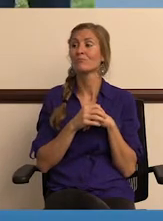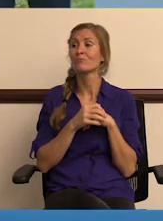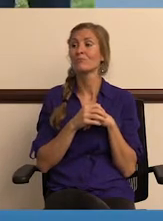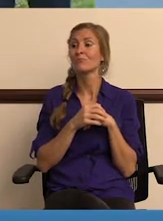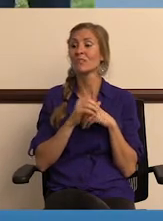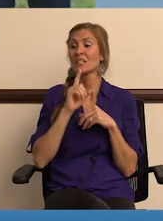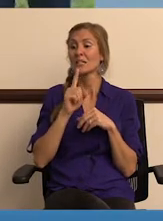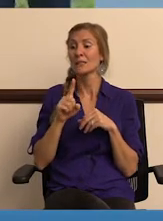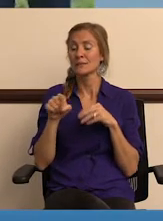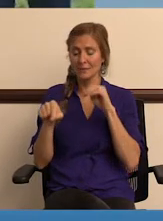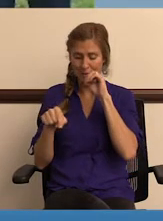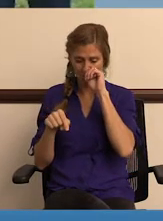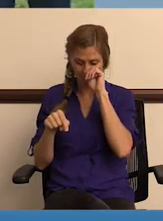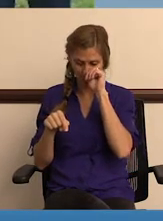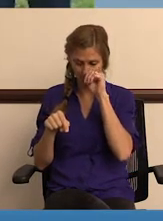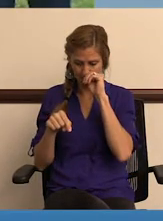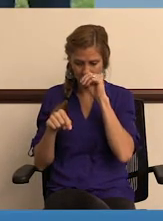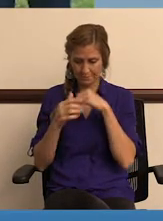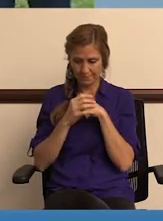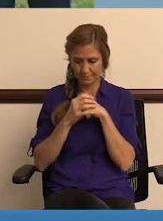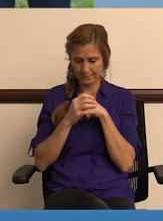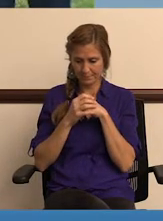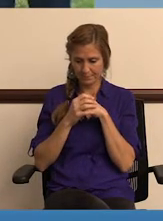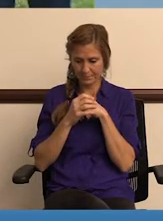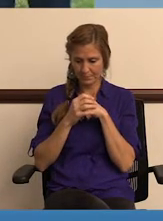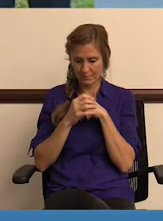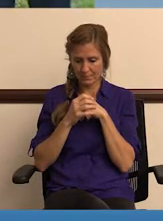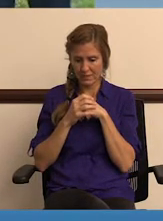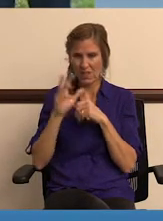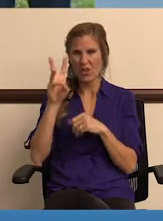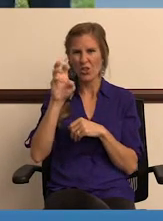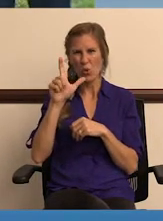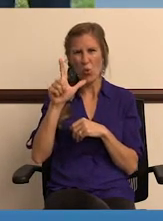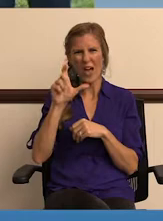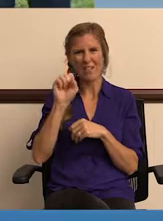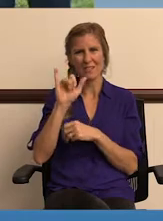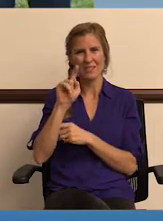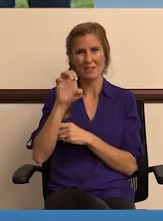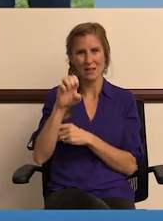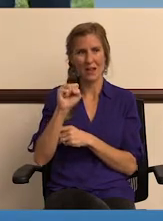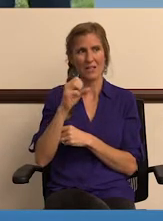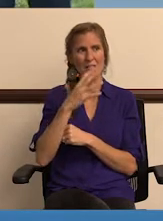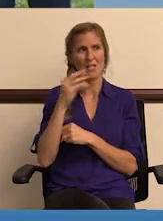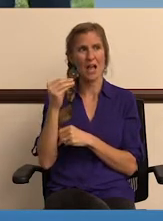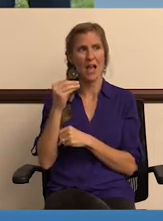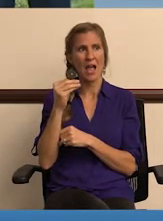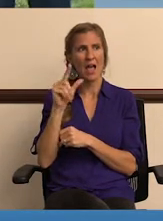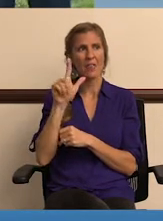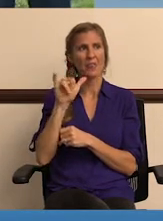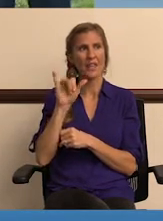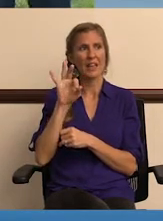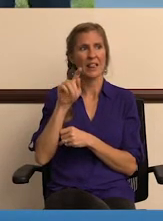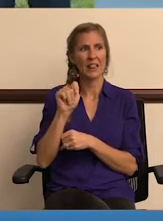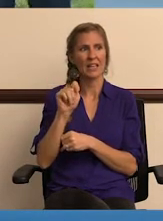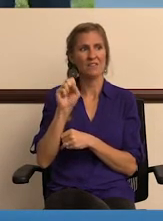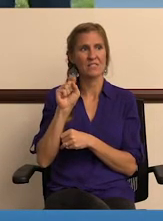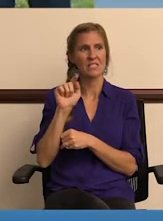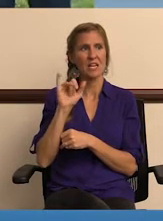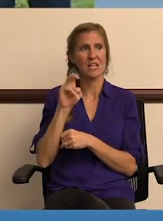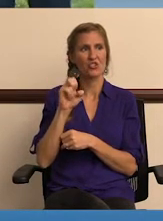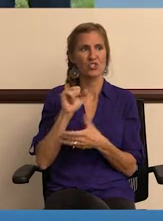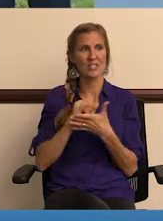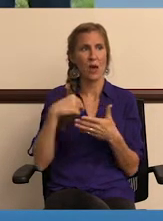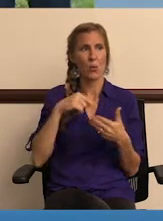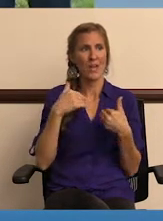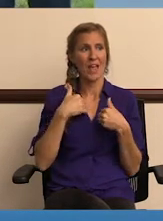the well sites and the lift stations